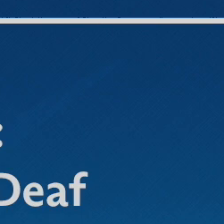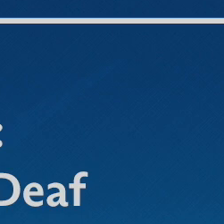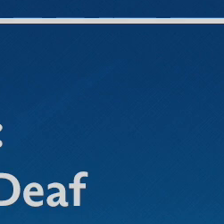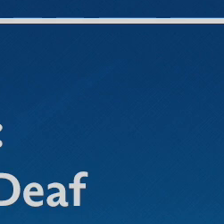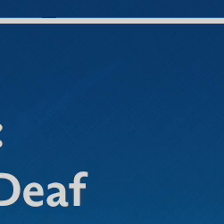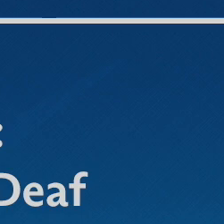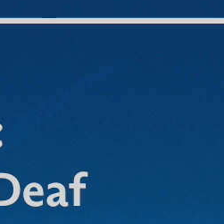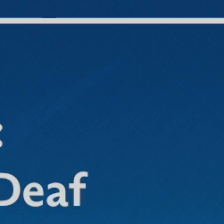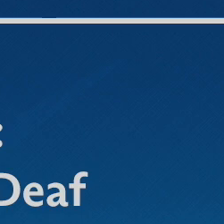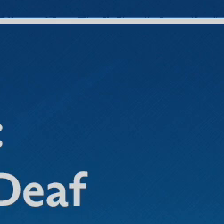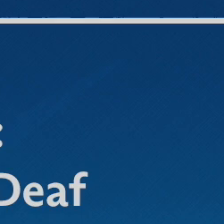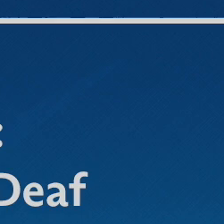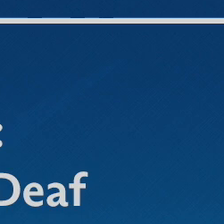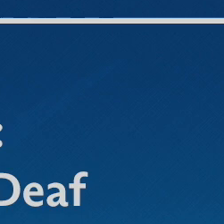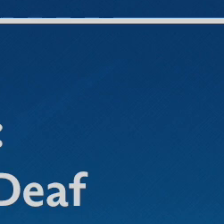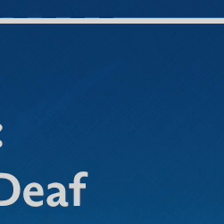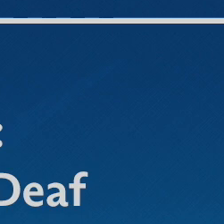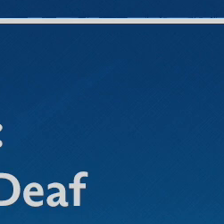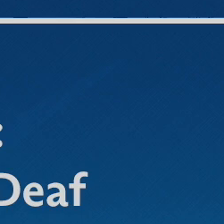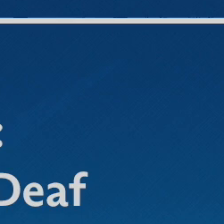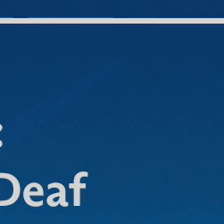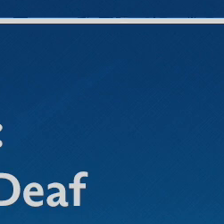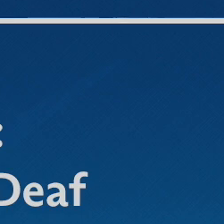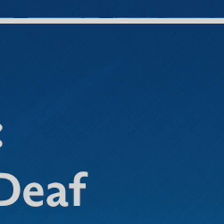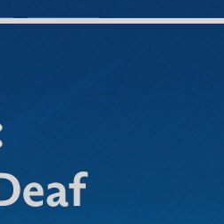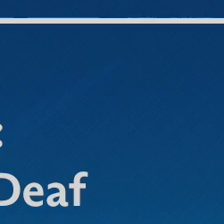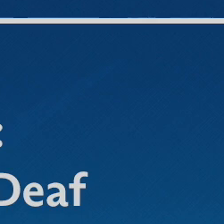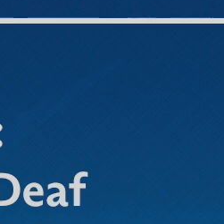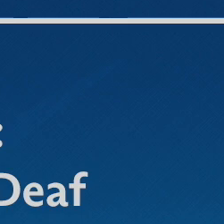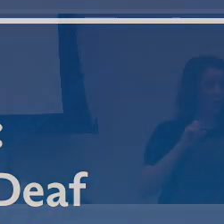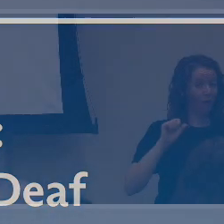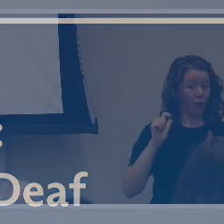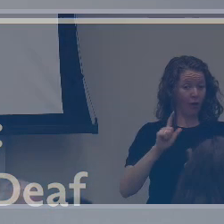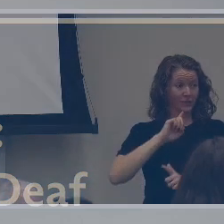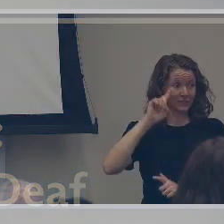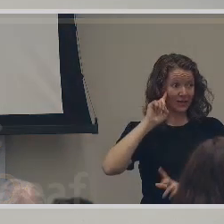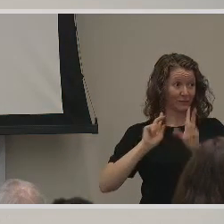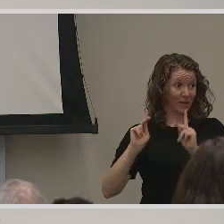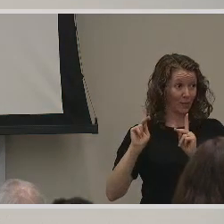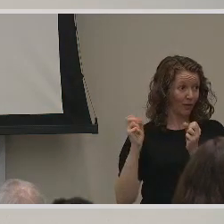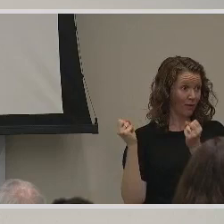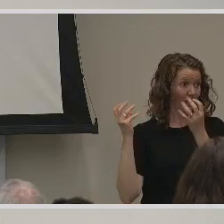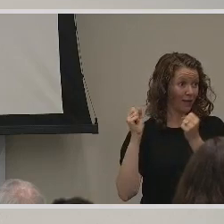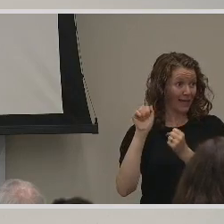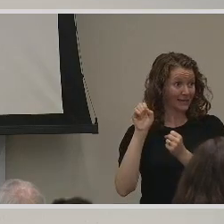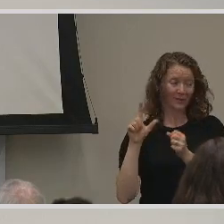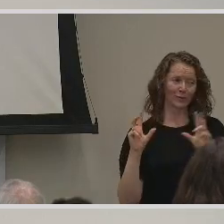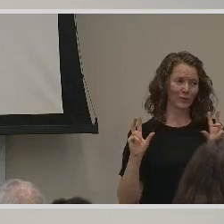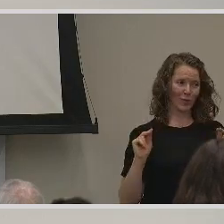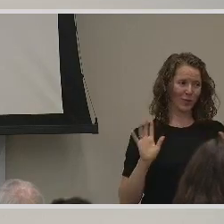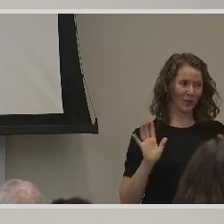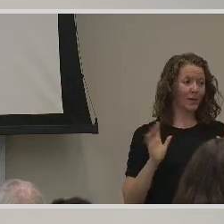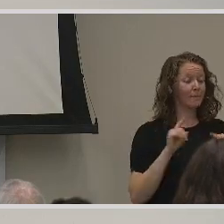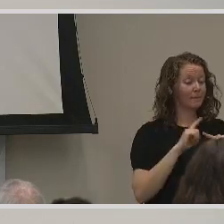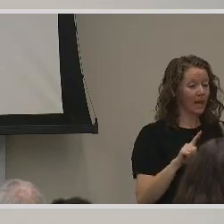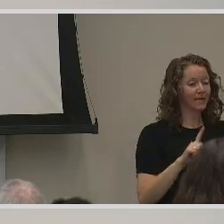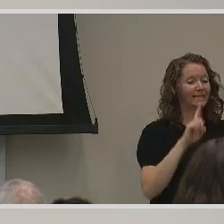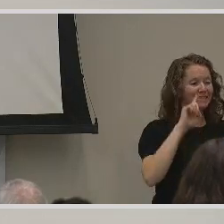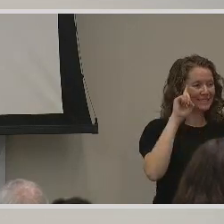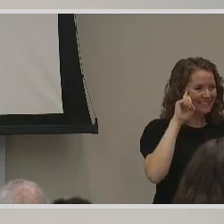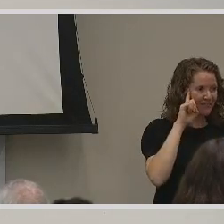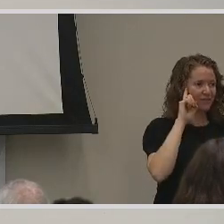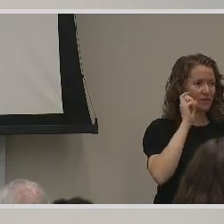uses ASL is Deaf, and not all Deaf people use ASL. But ASL is at the heart of Deaf culture within the United States.